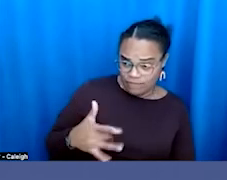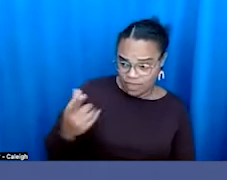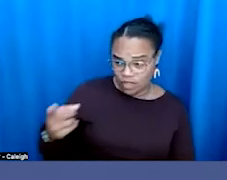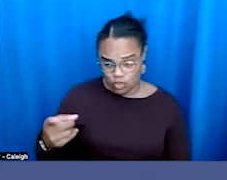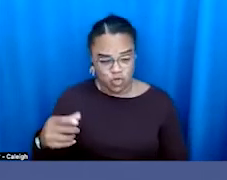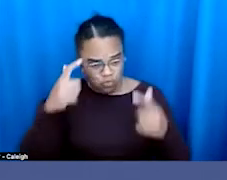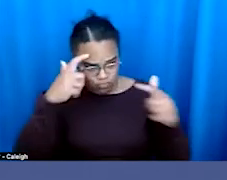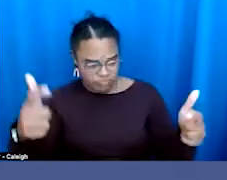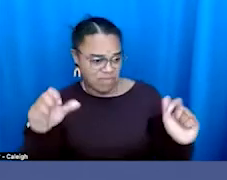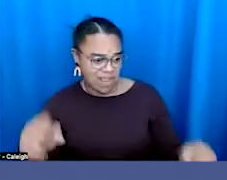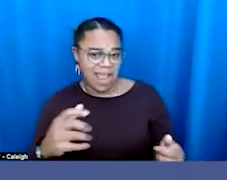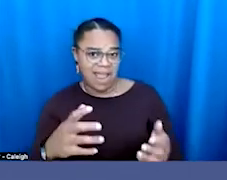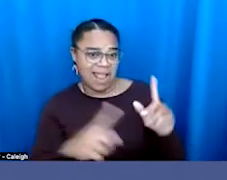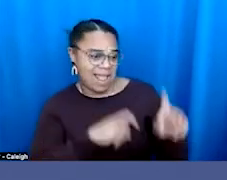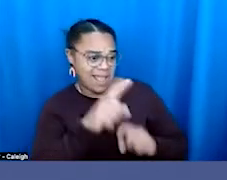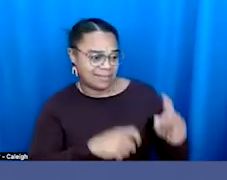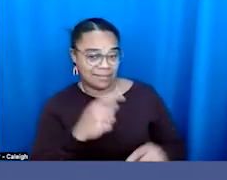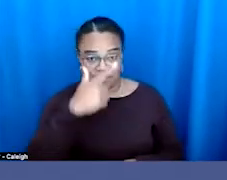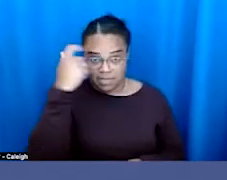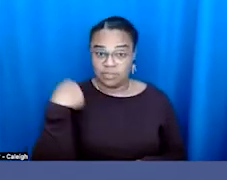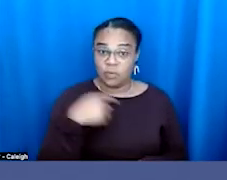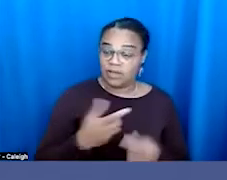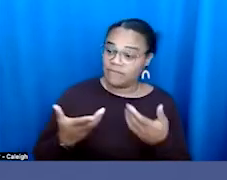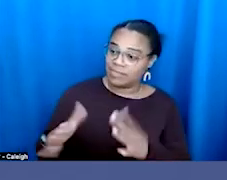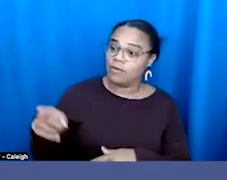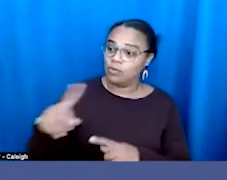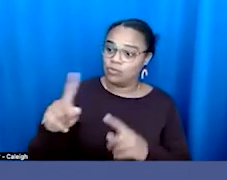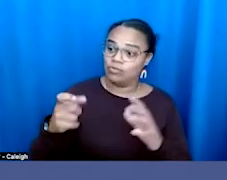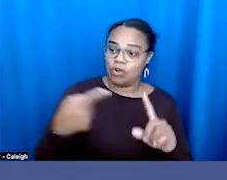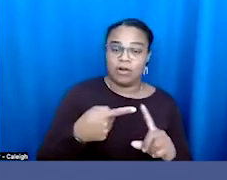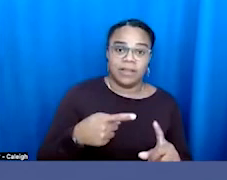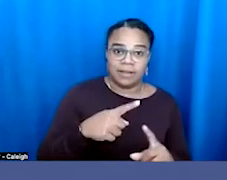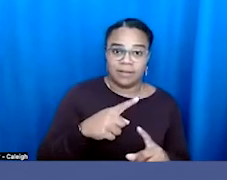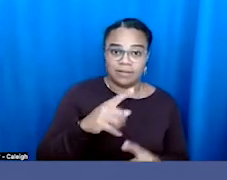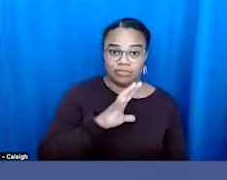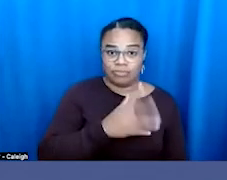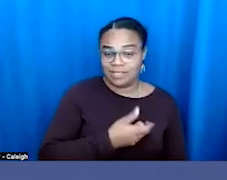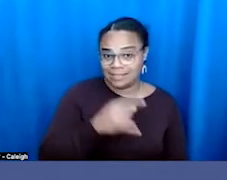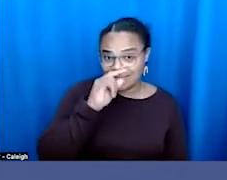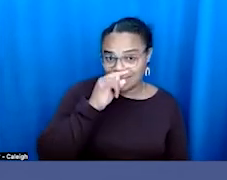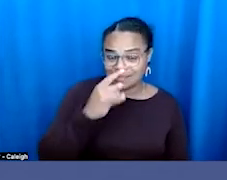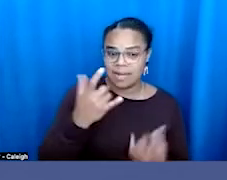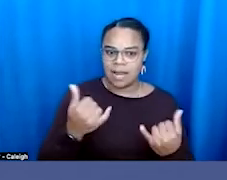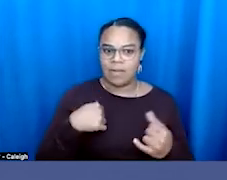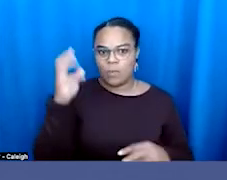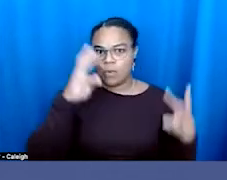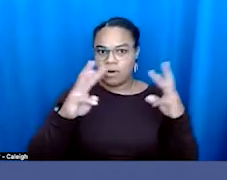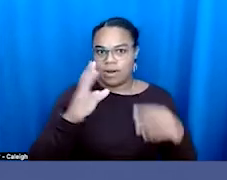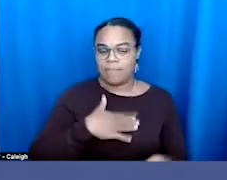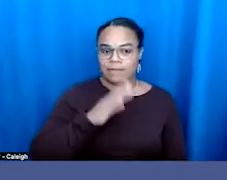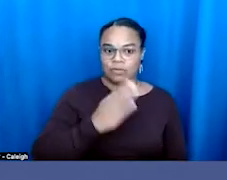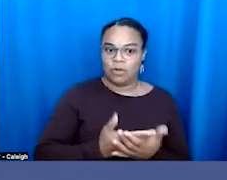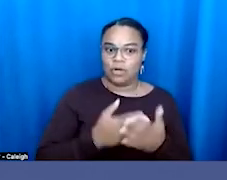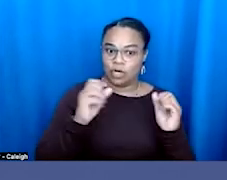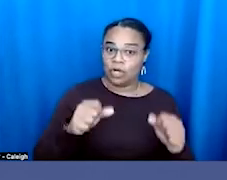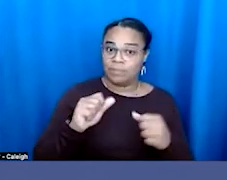because you, because we've allowed you to target trans kids. And now I'm worried that my daughter can come